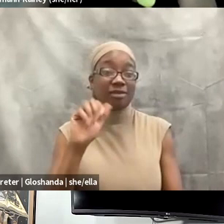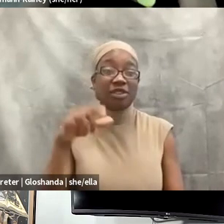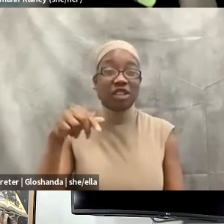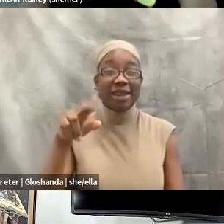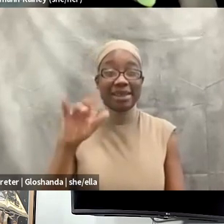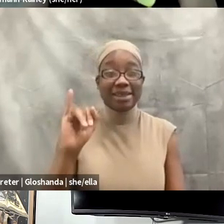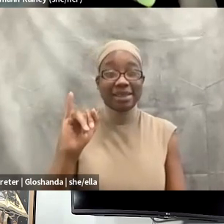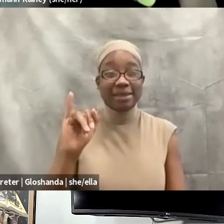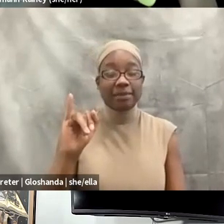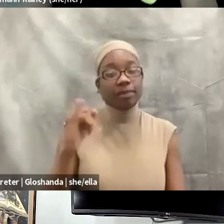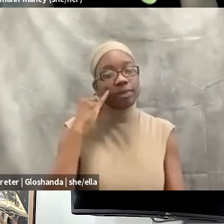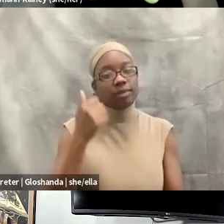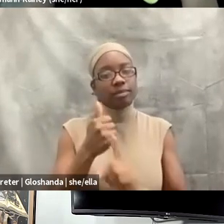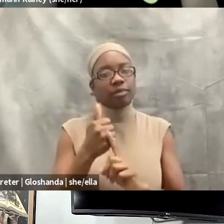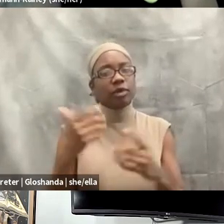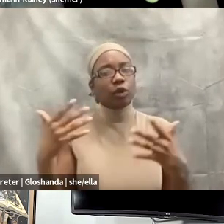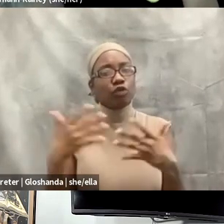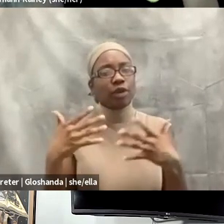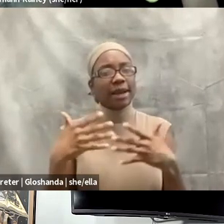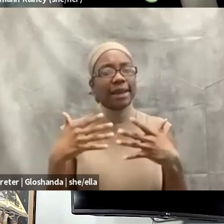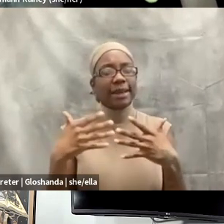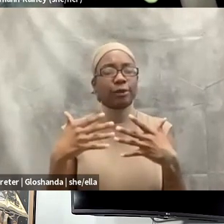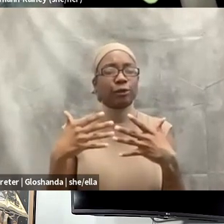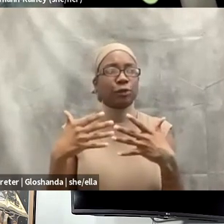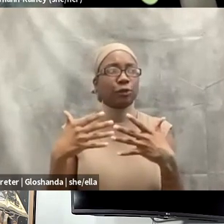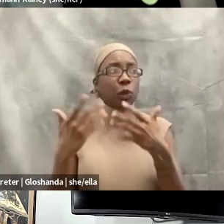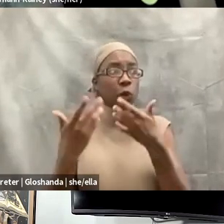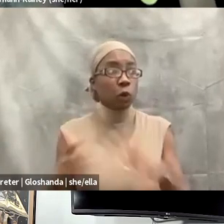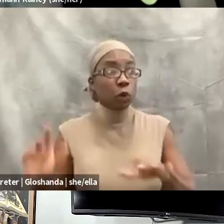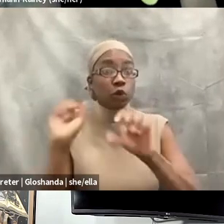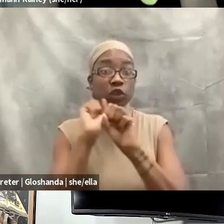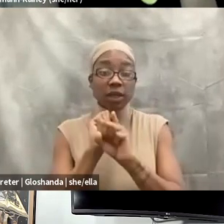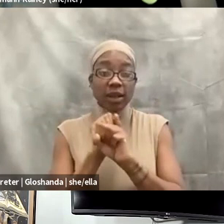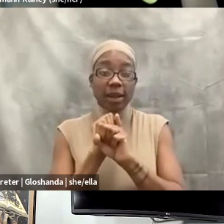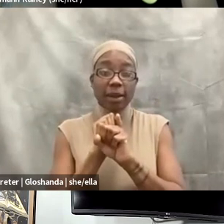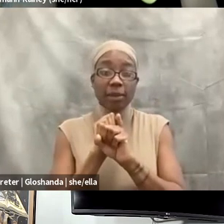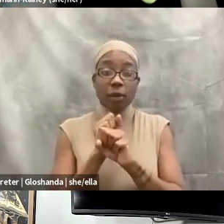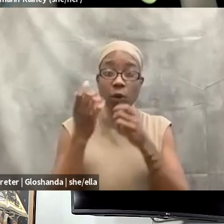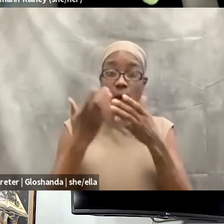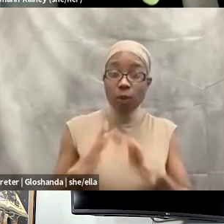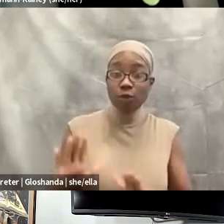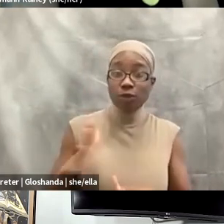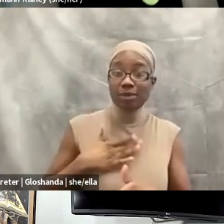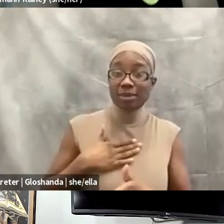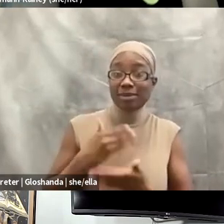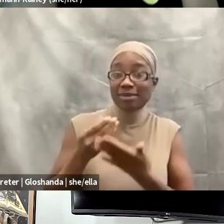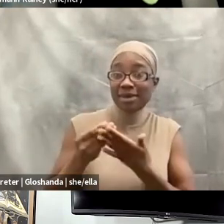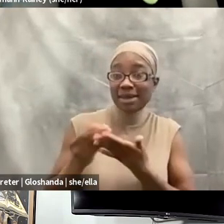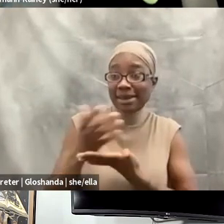because if you're afraid to lose your job, if you're afraid to lose your source of income, then